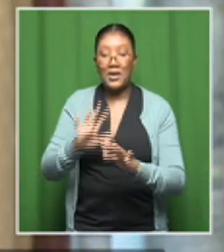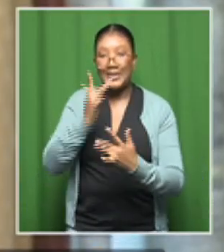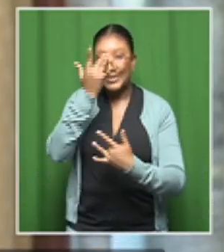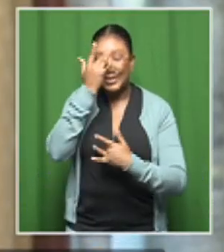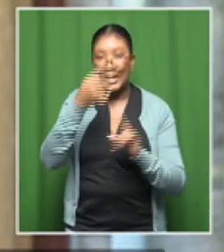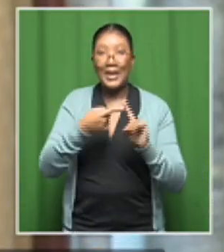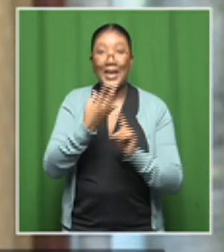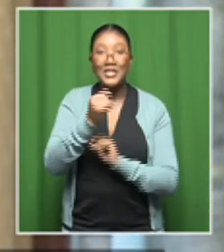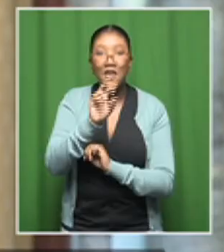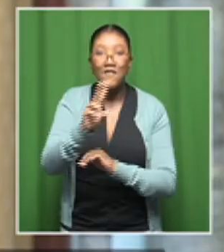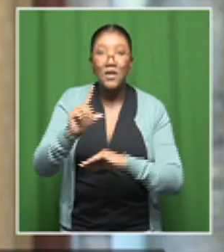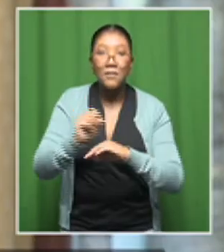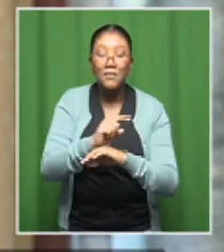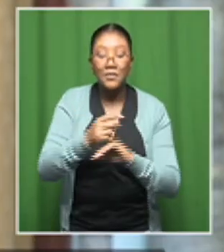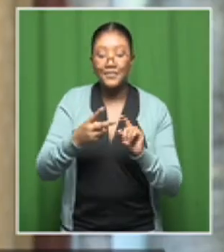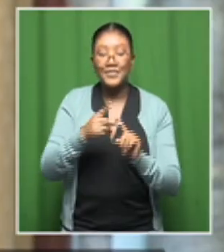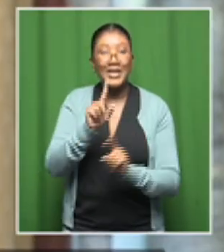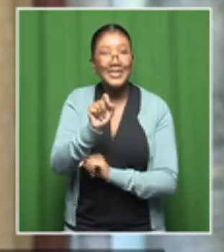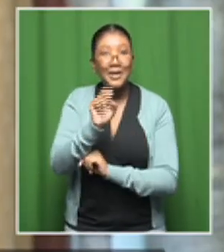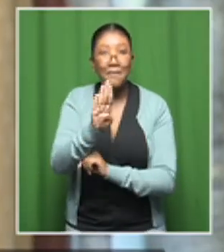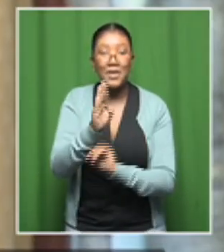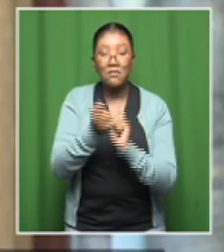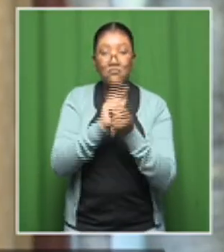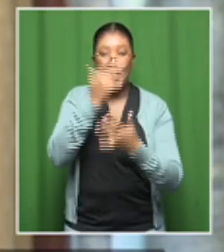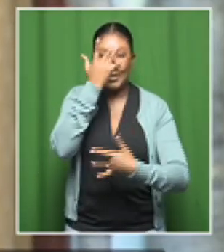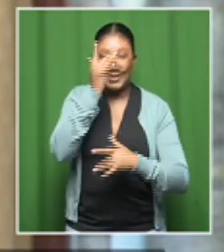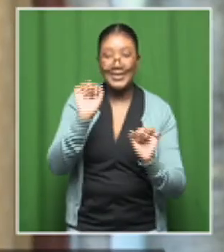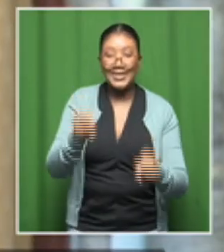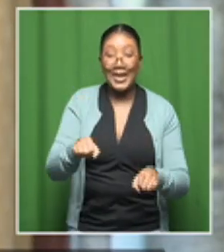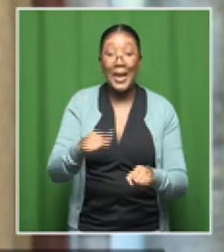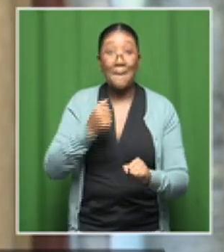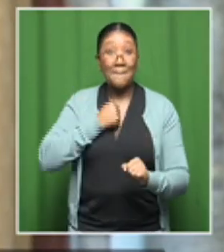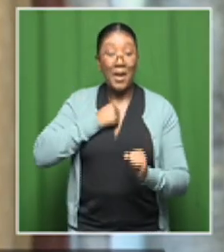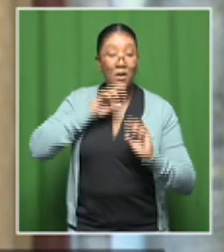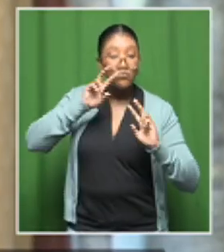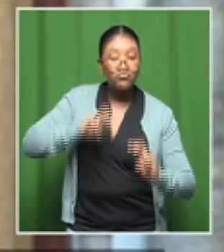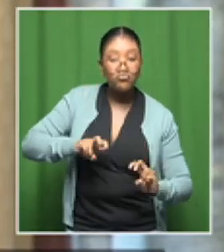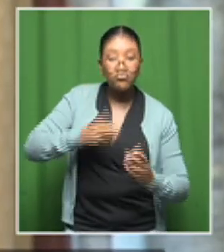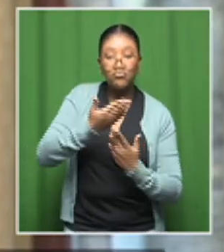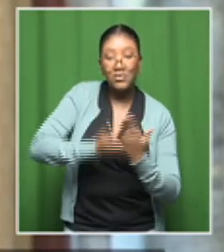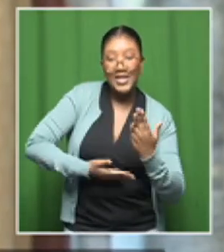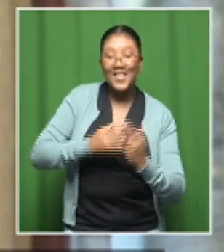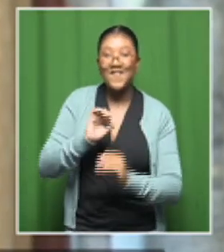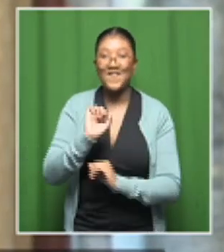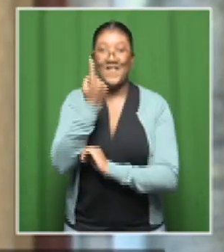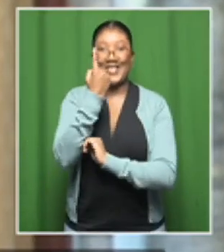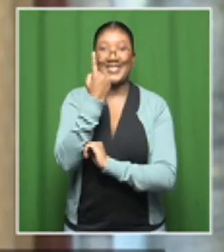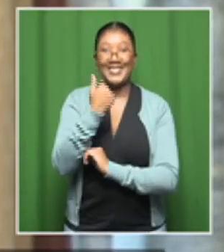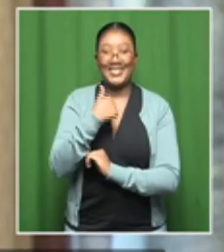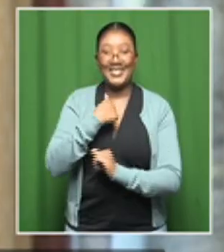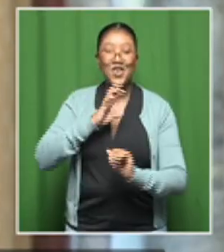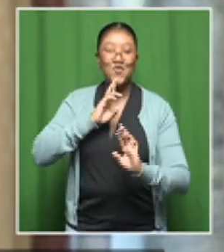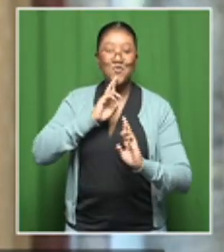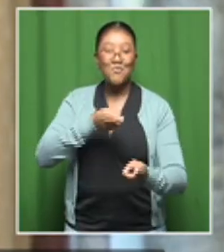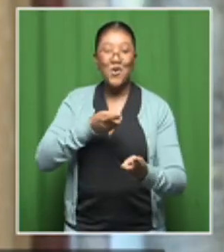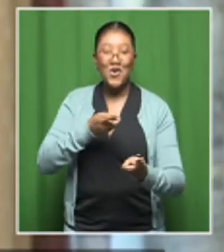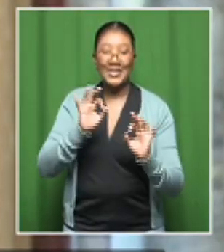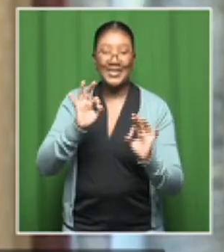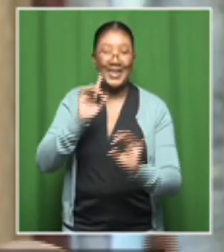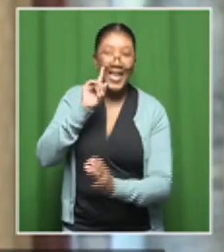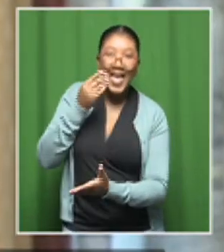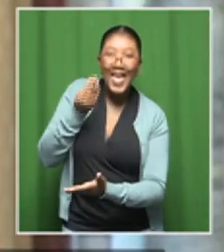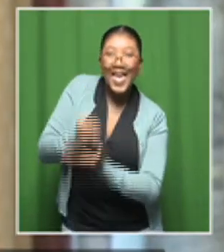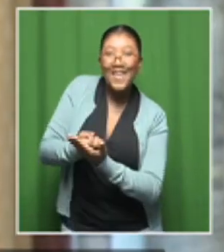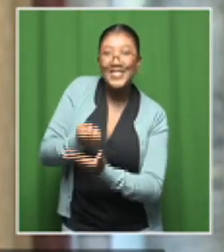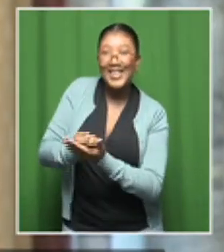HIV, TB, and all. So my work was the first to report, in fact, evidence that indeed those